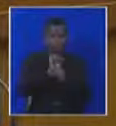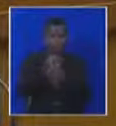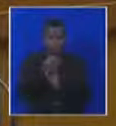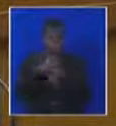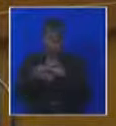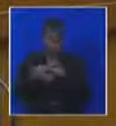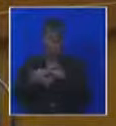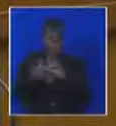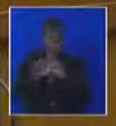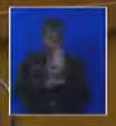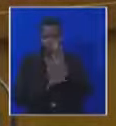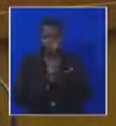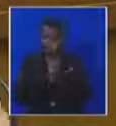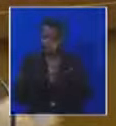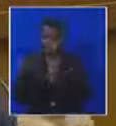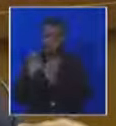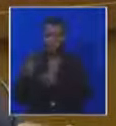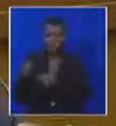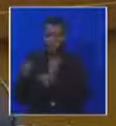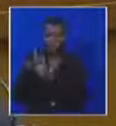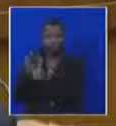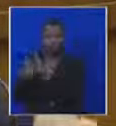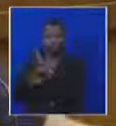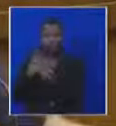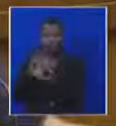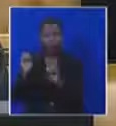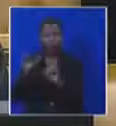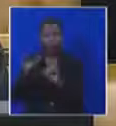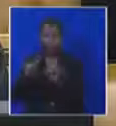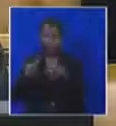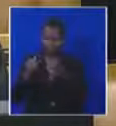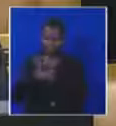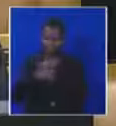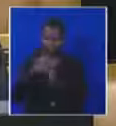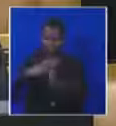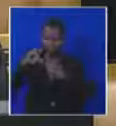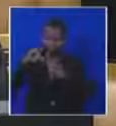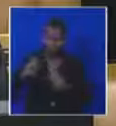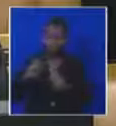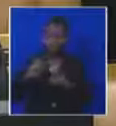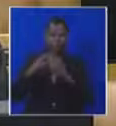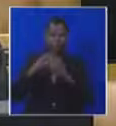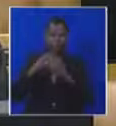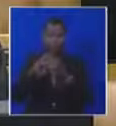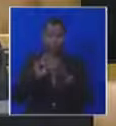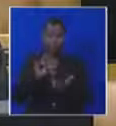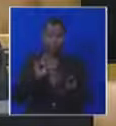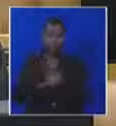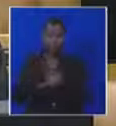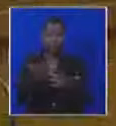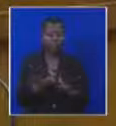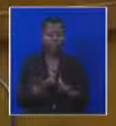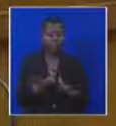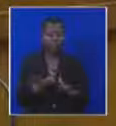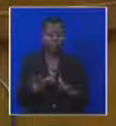first. Something all of you have failed at. That's right. called for an investigation into in-kind land. What happened to him? He got thrown under the bus. And